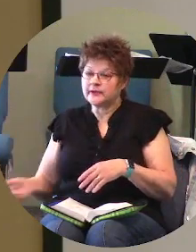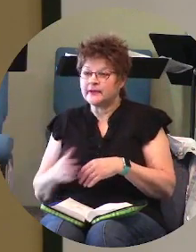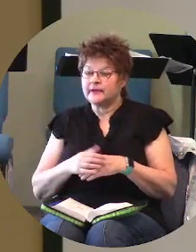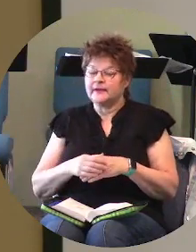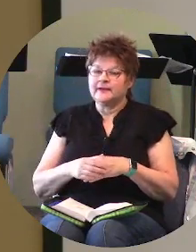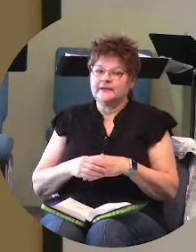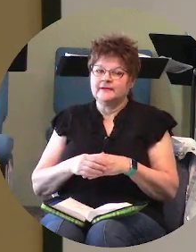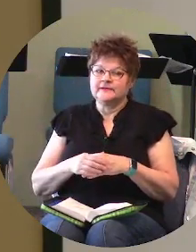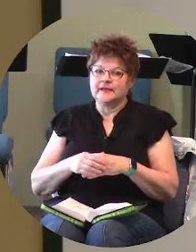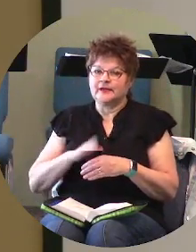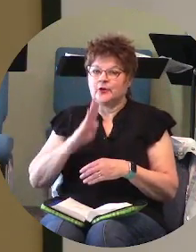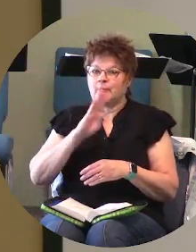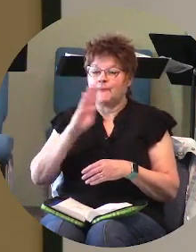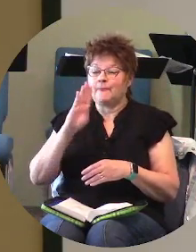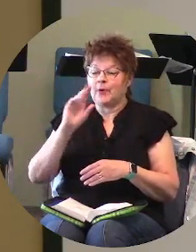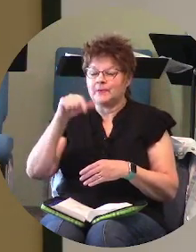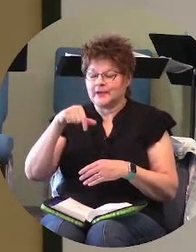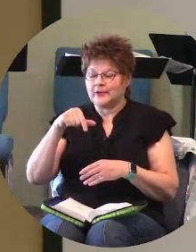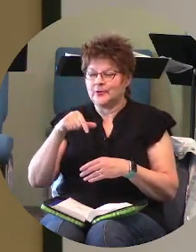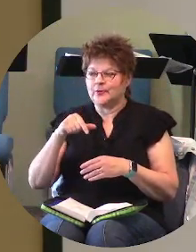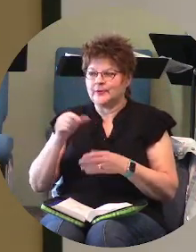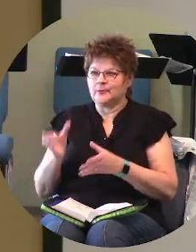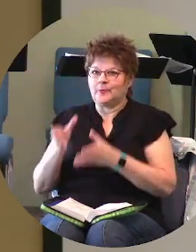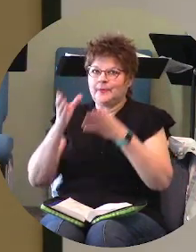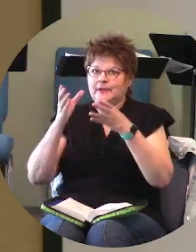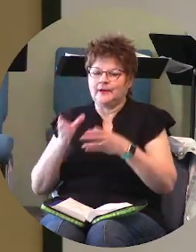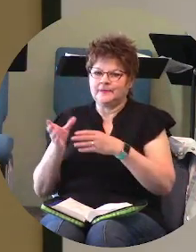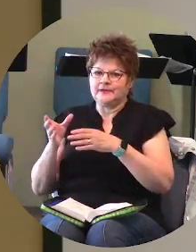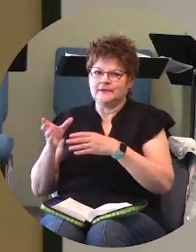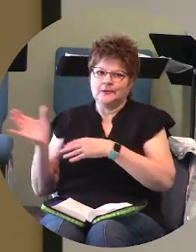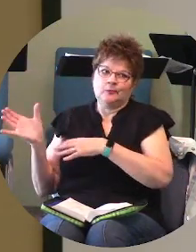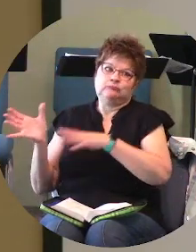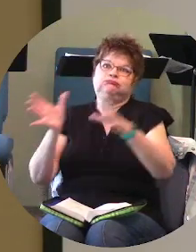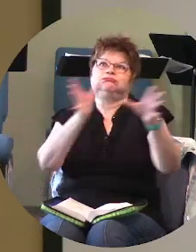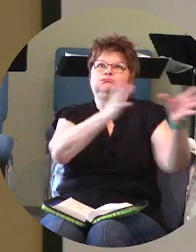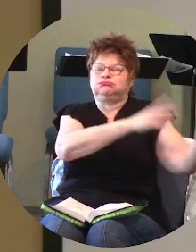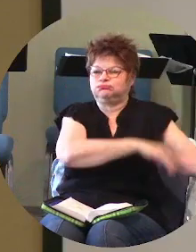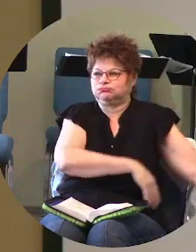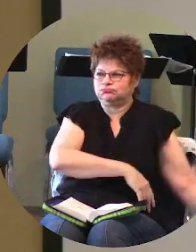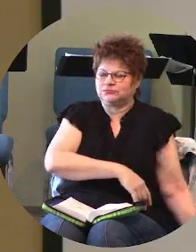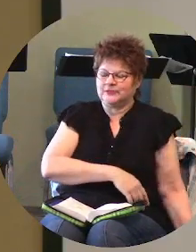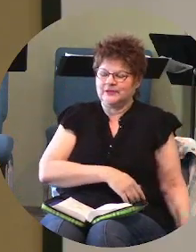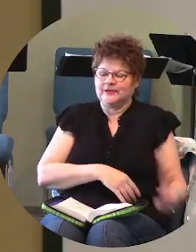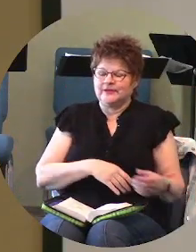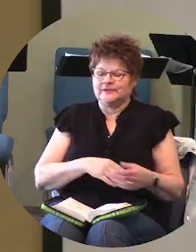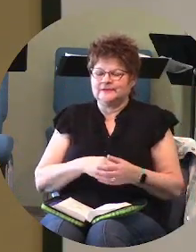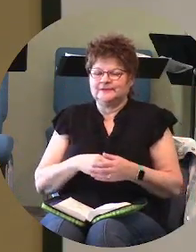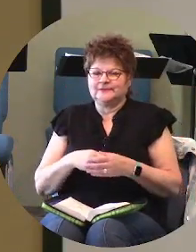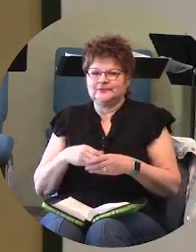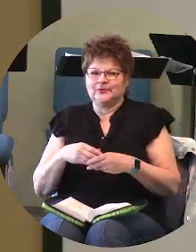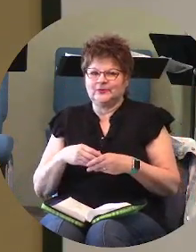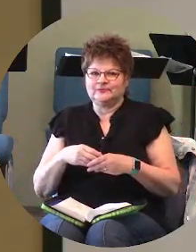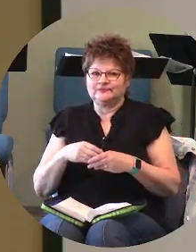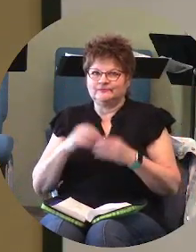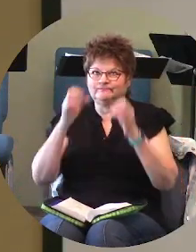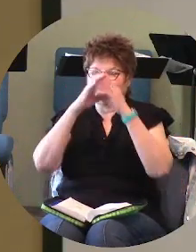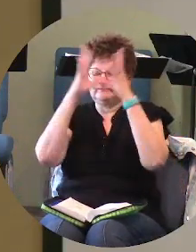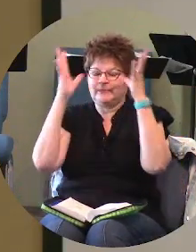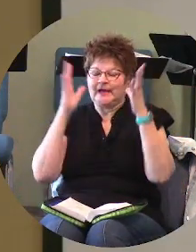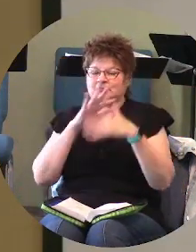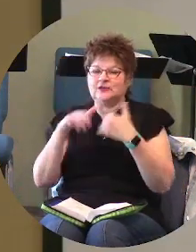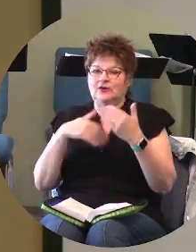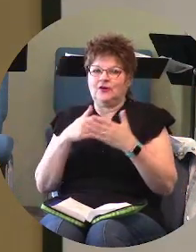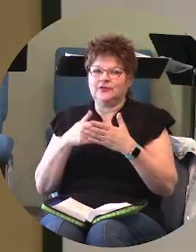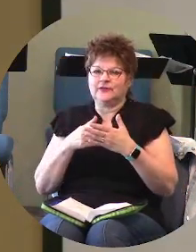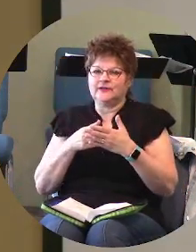barbecue and blow it across your yard but so imagine what it does with the chaff you know all that floaty stuff we get all the the the